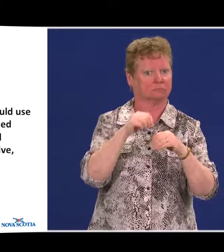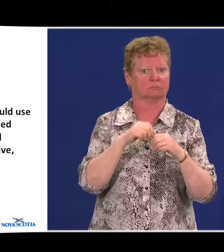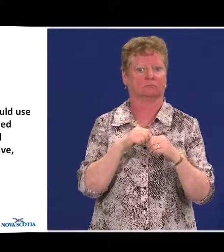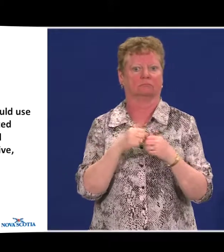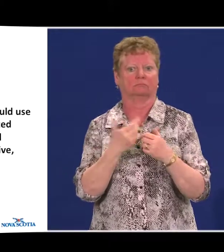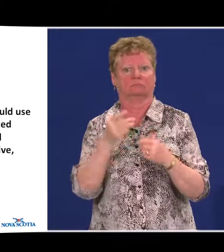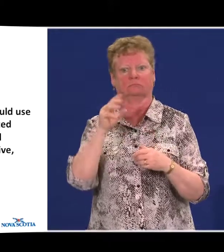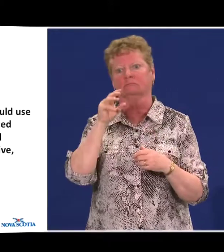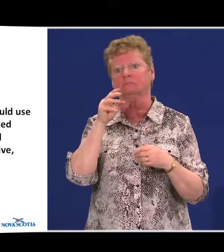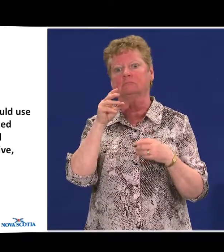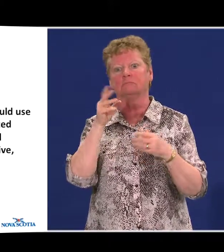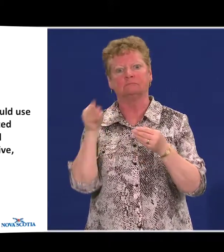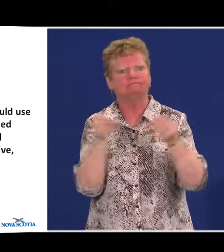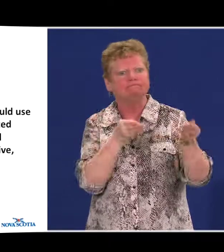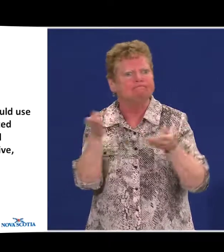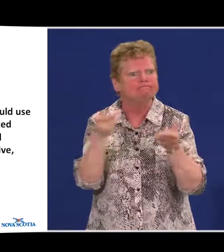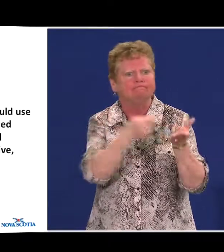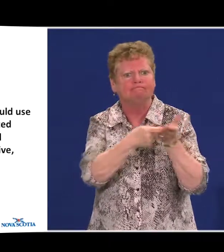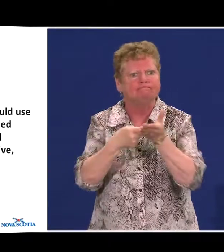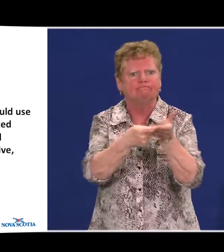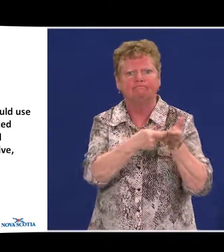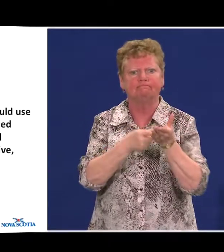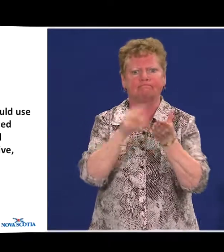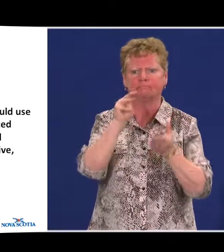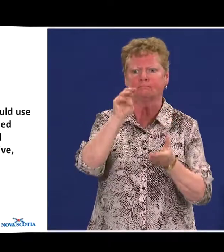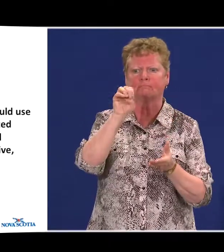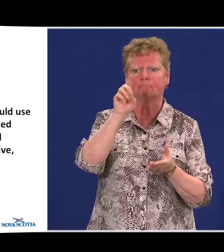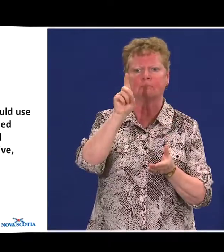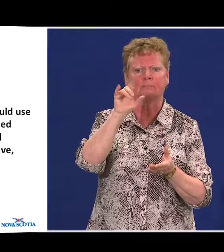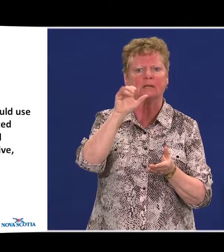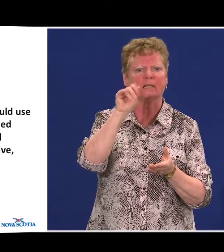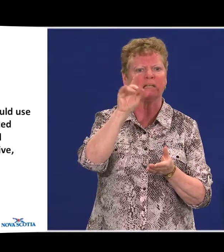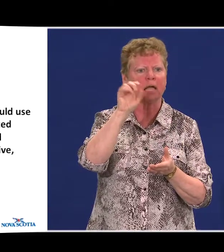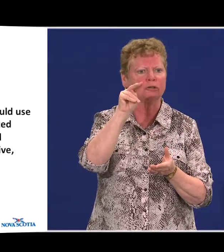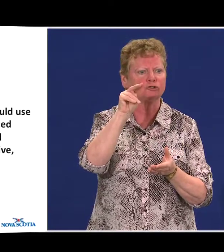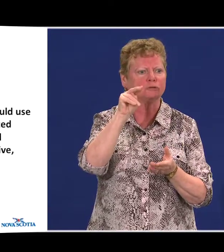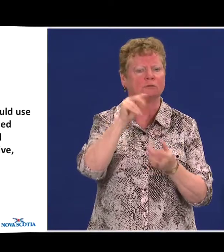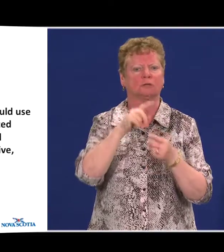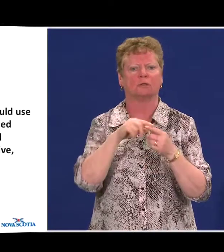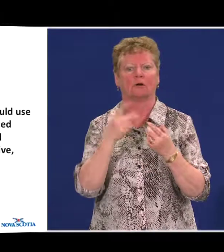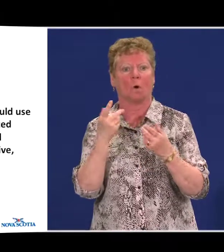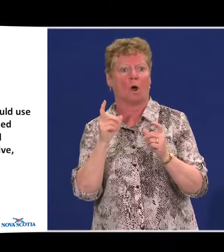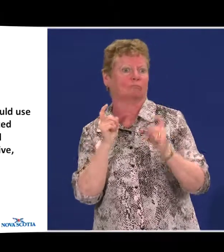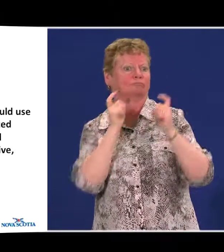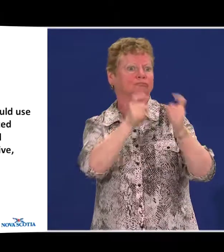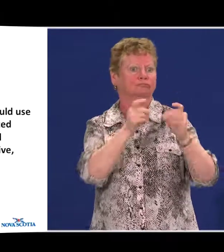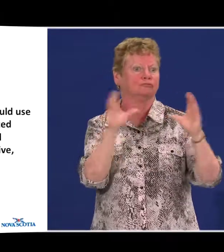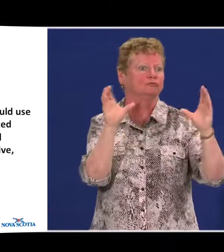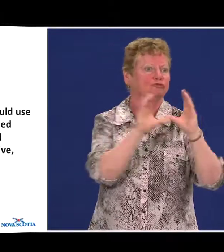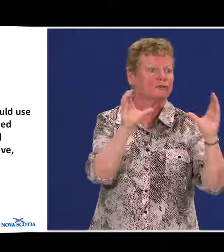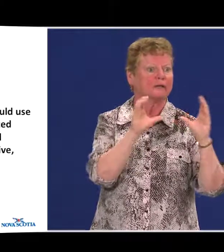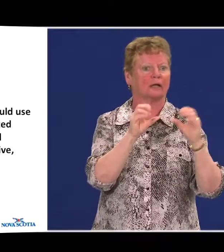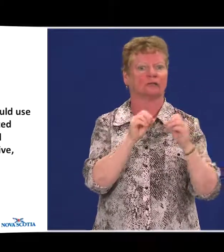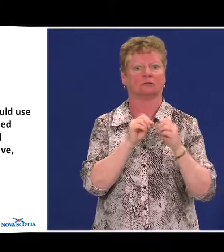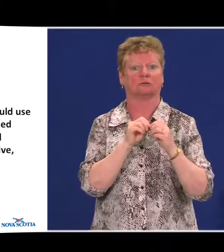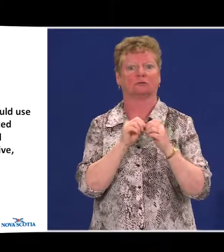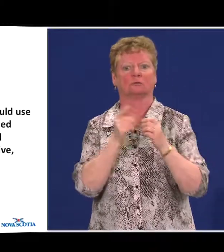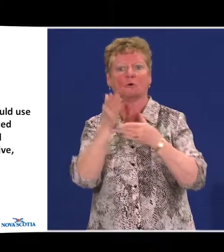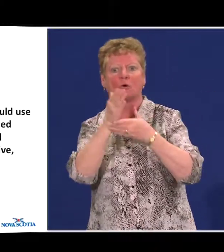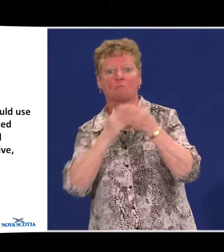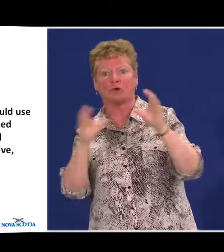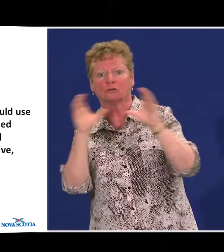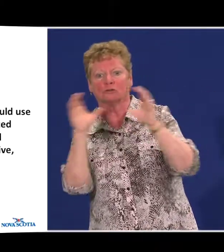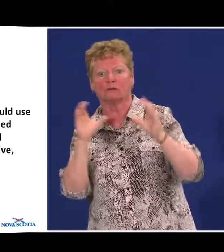mediation, certification, and partial certification, self